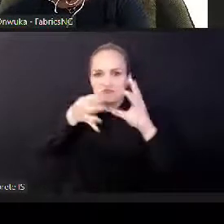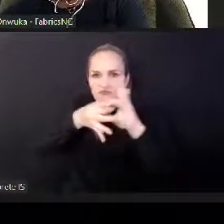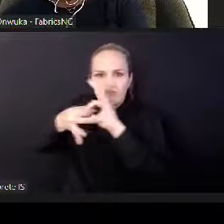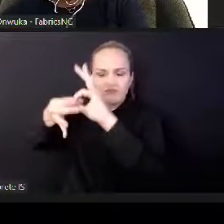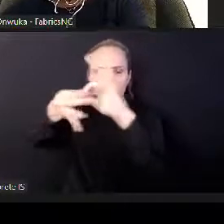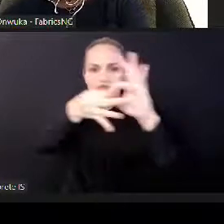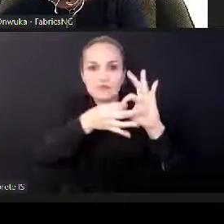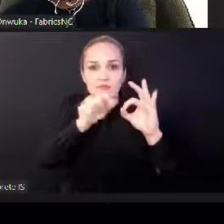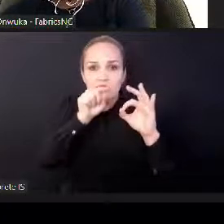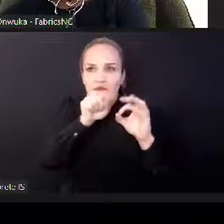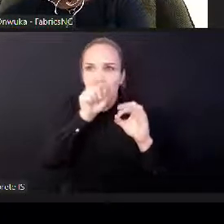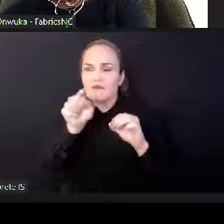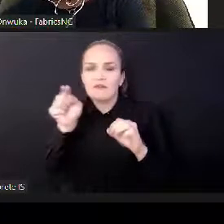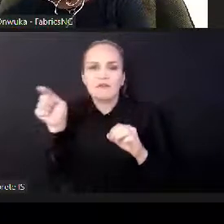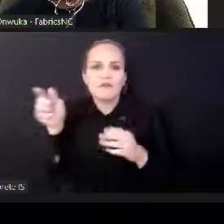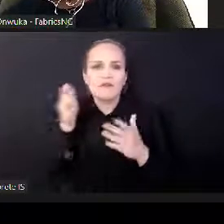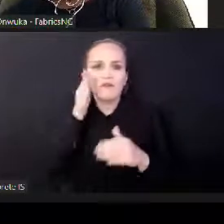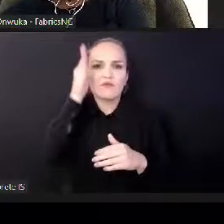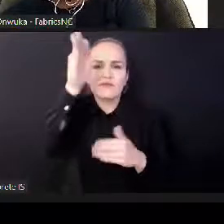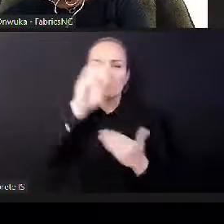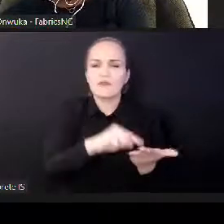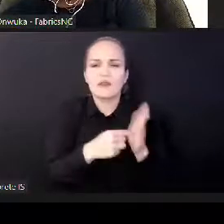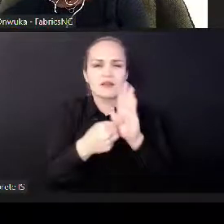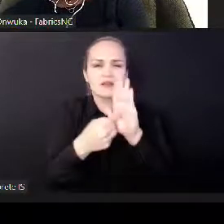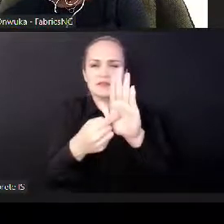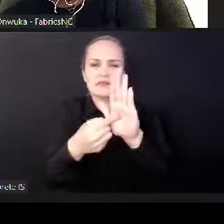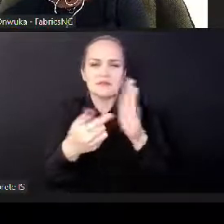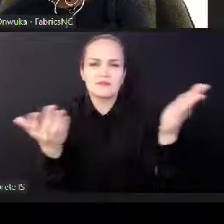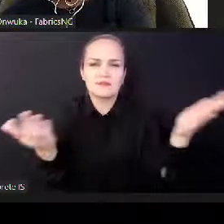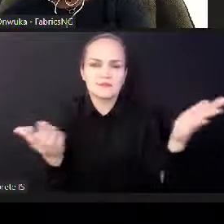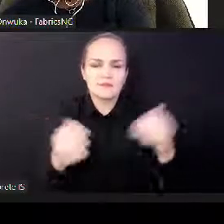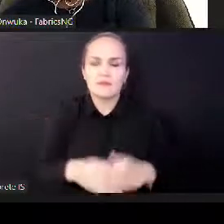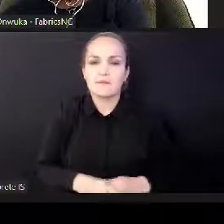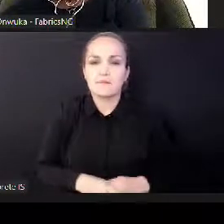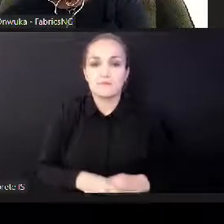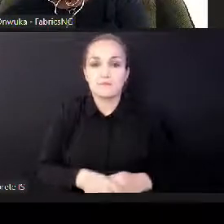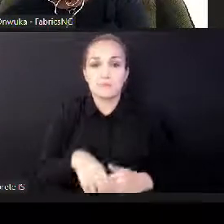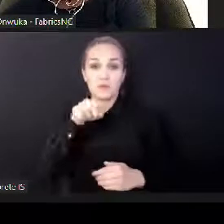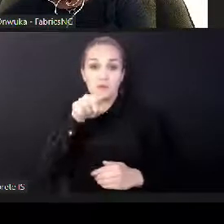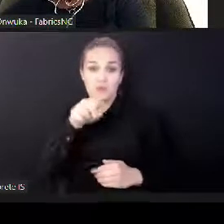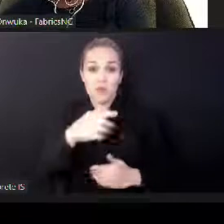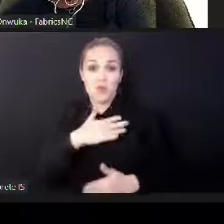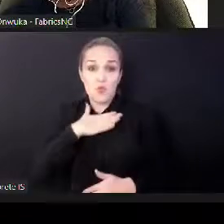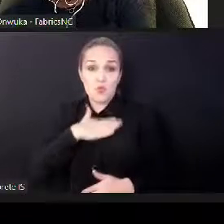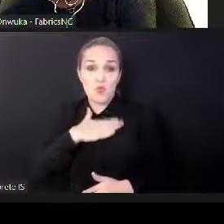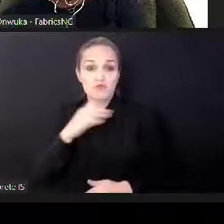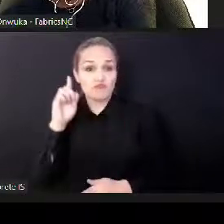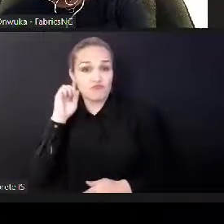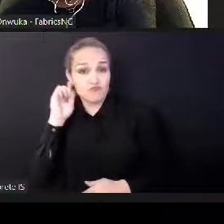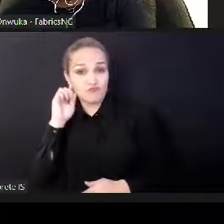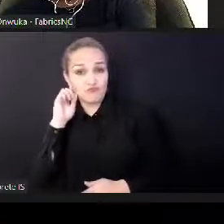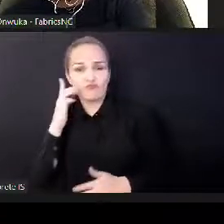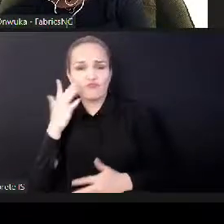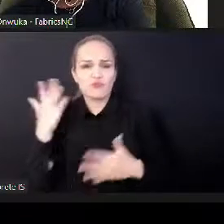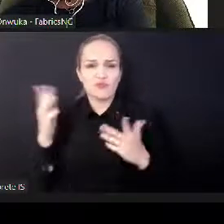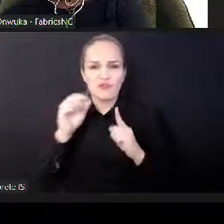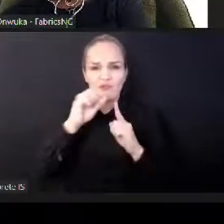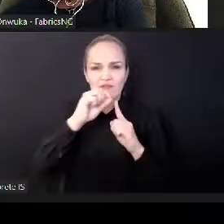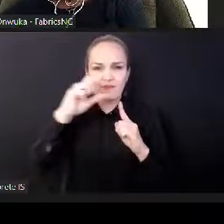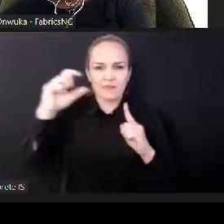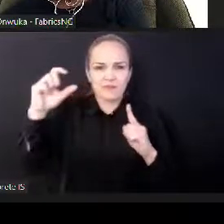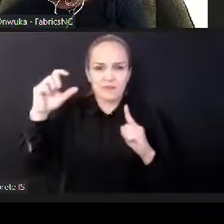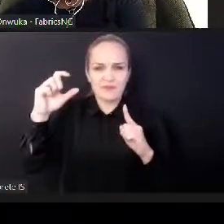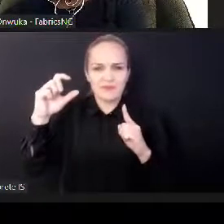If you want to listen to a playlist on Spotify of women only,